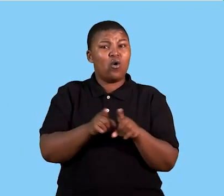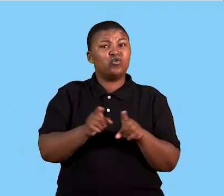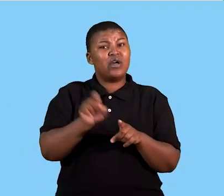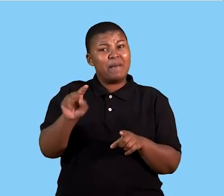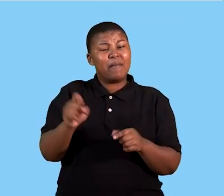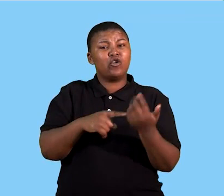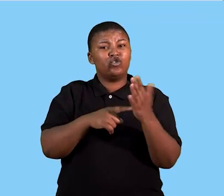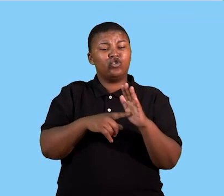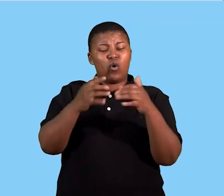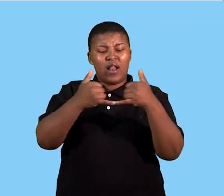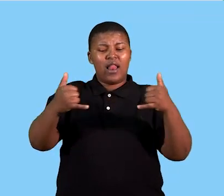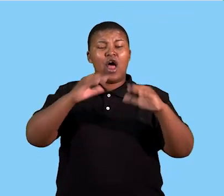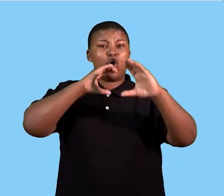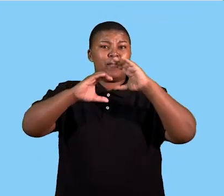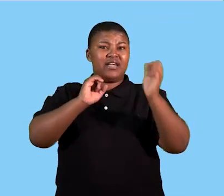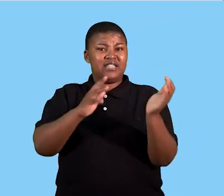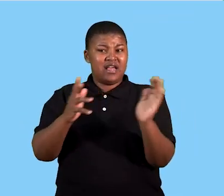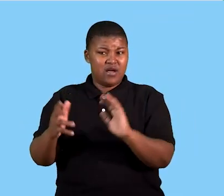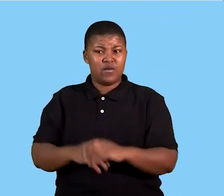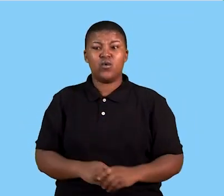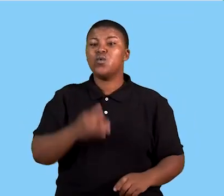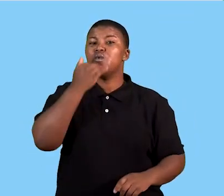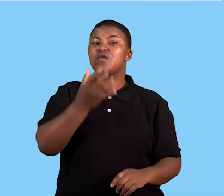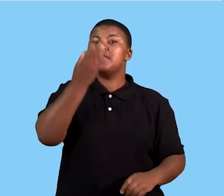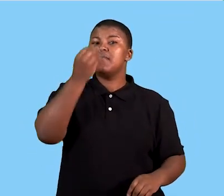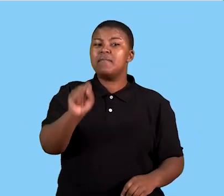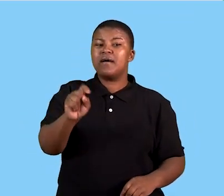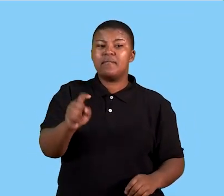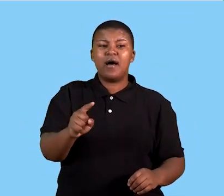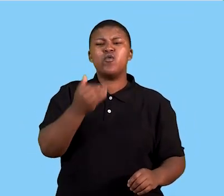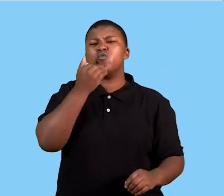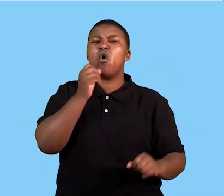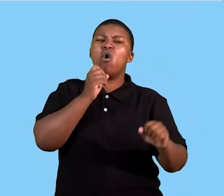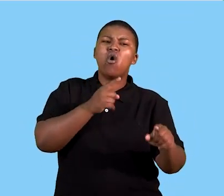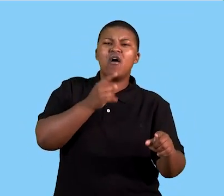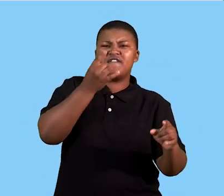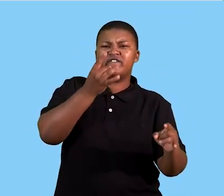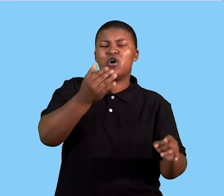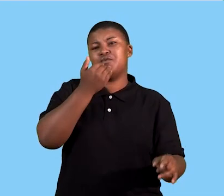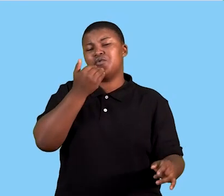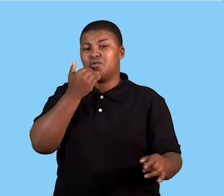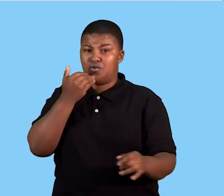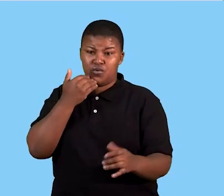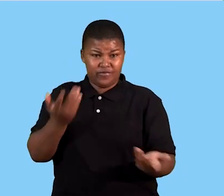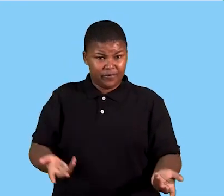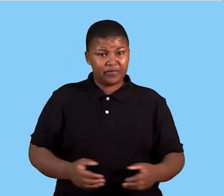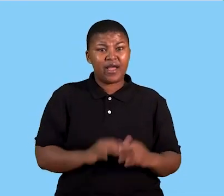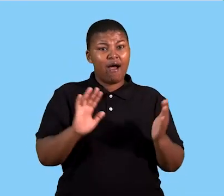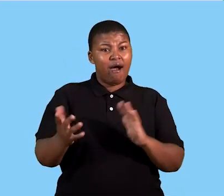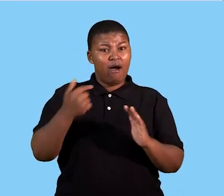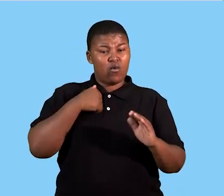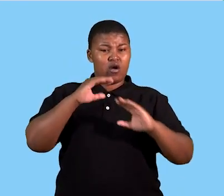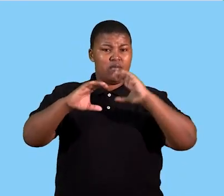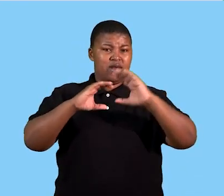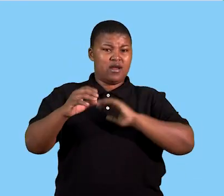also show us a line of communication. So who will get their orders and their tasks from whom.